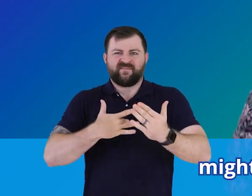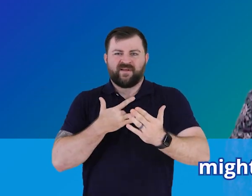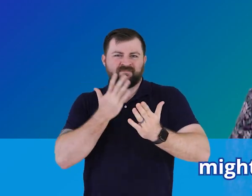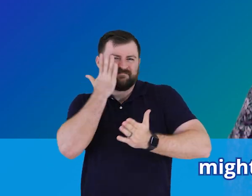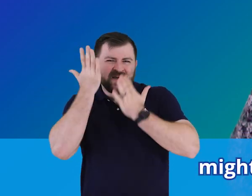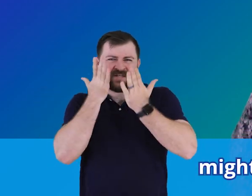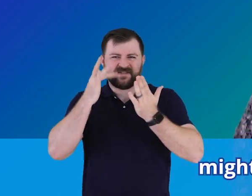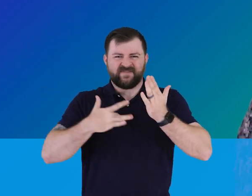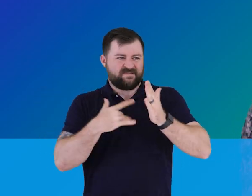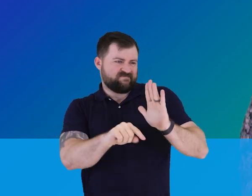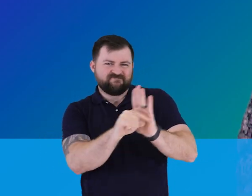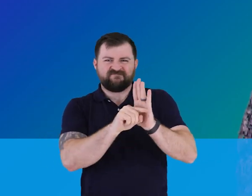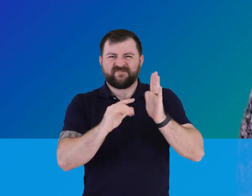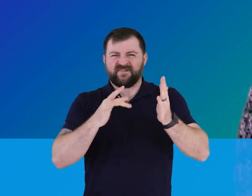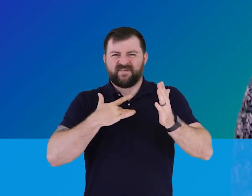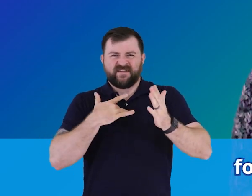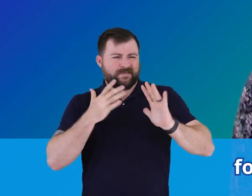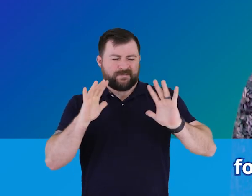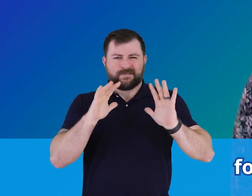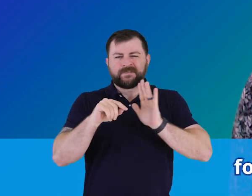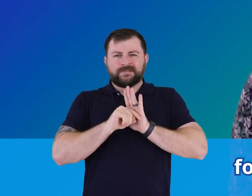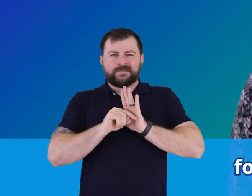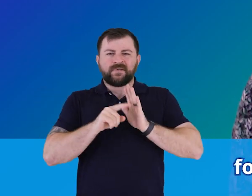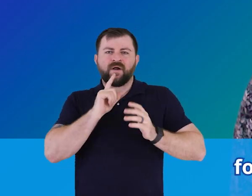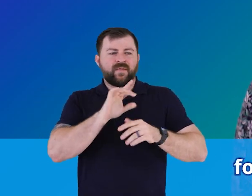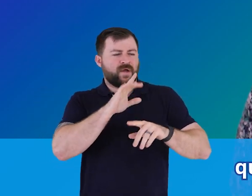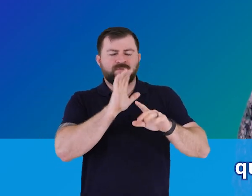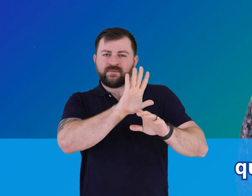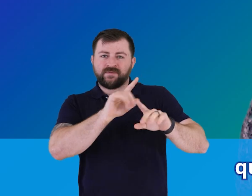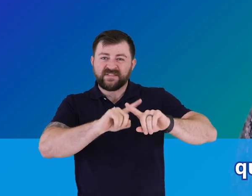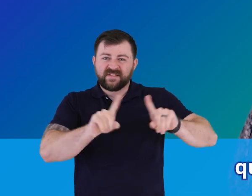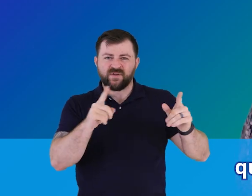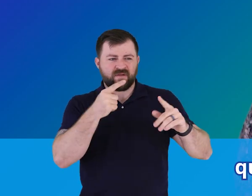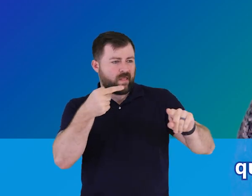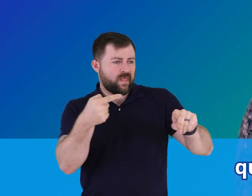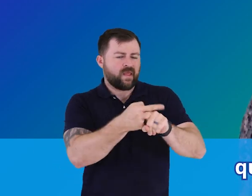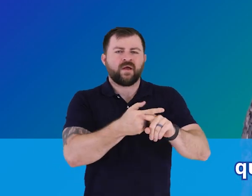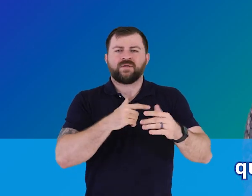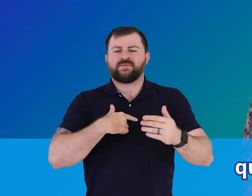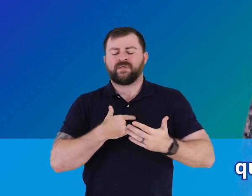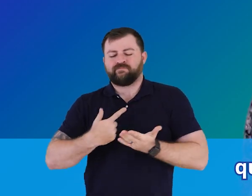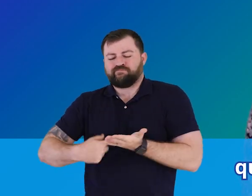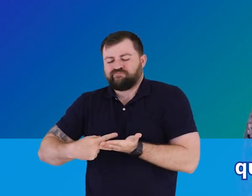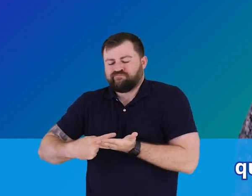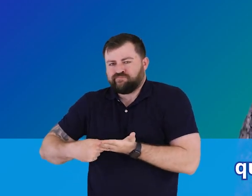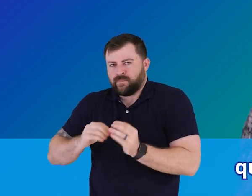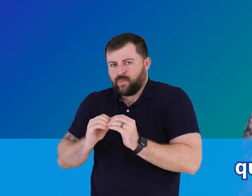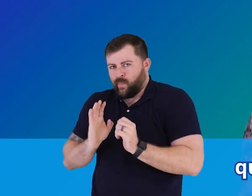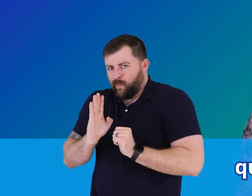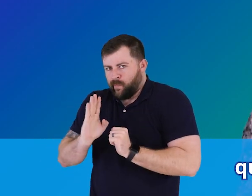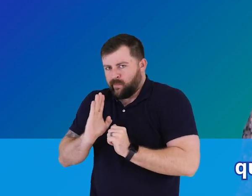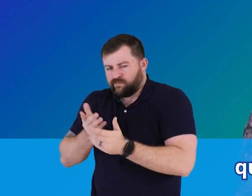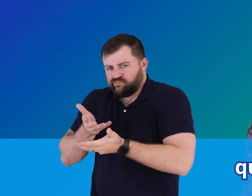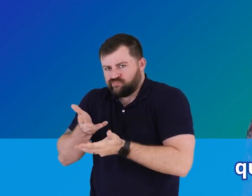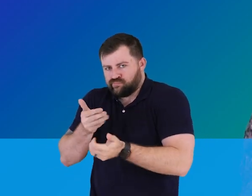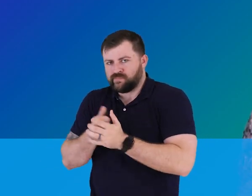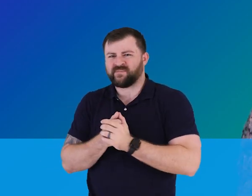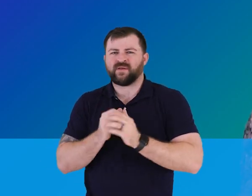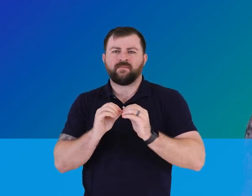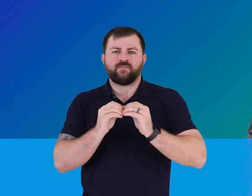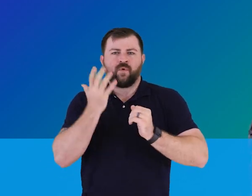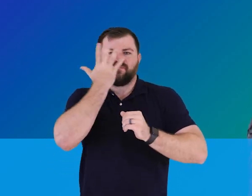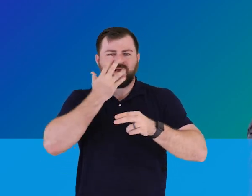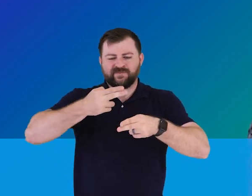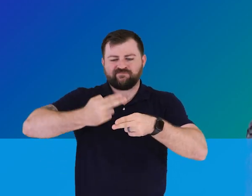or demeaning, there being a preference for differences to be worked out quietly, a face saving approach. Here,